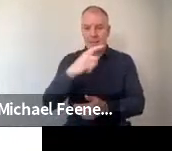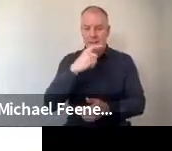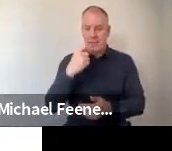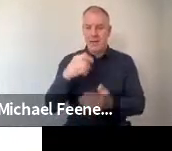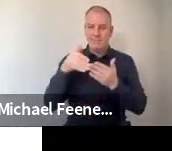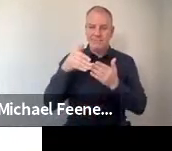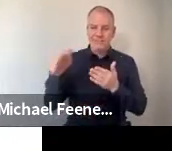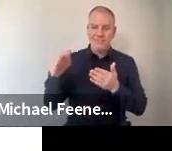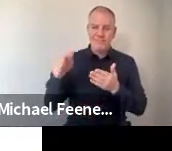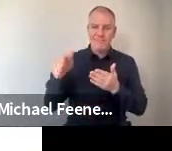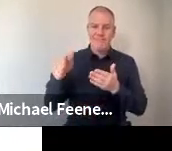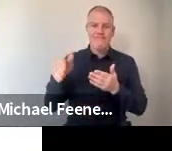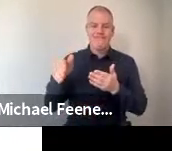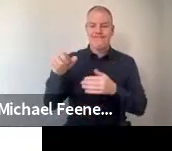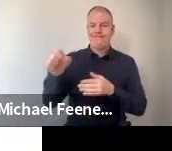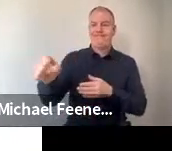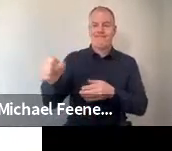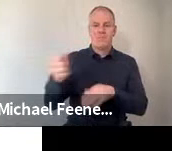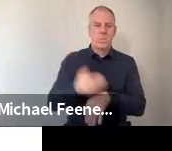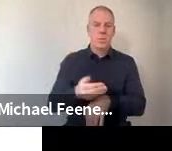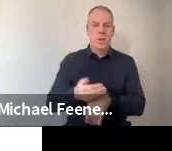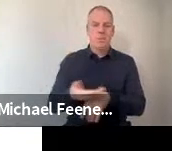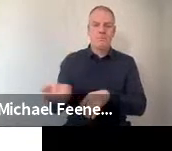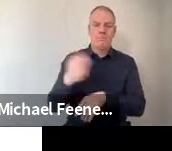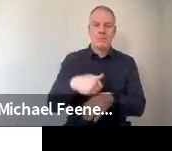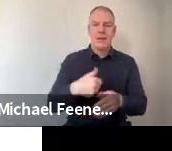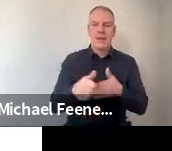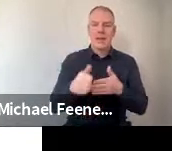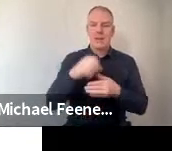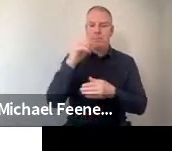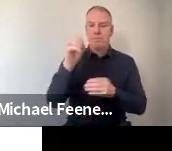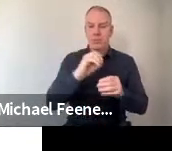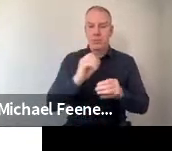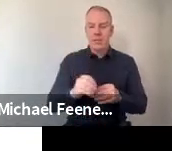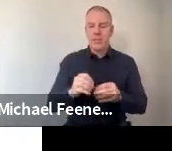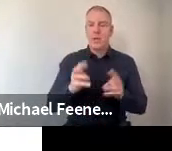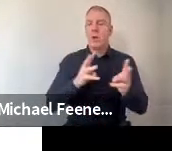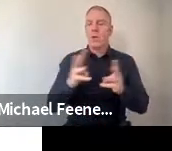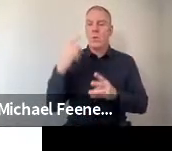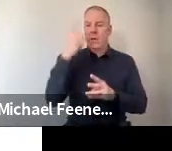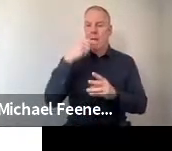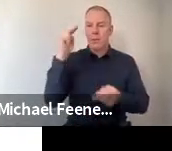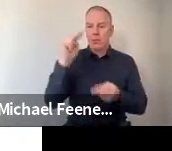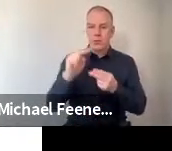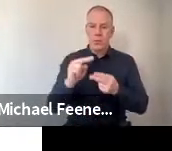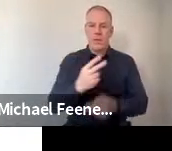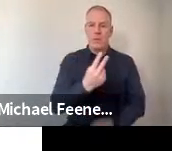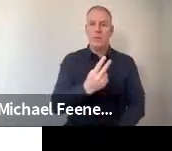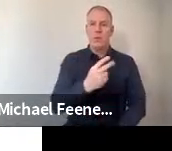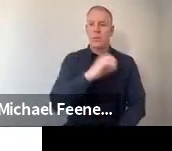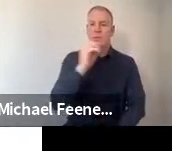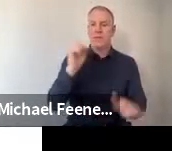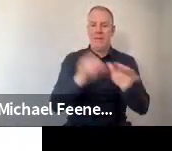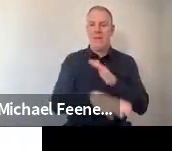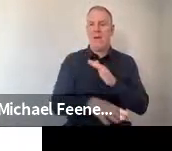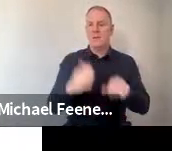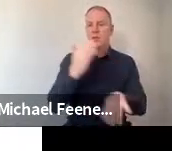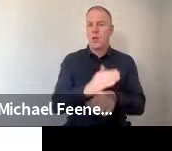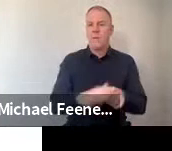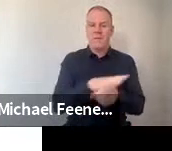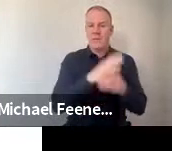off or furloughed. And 11% have their work hours reduced. 2% have lost their jobs.